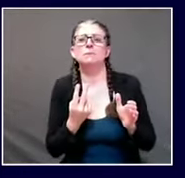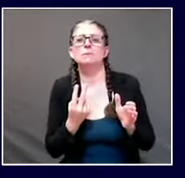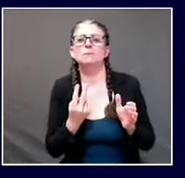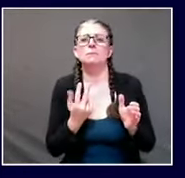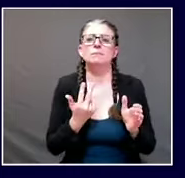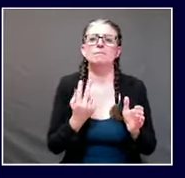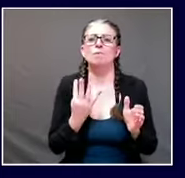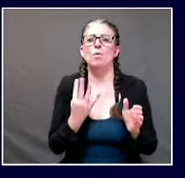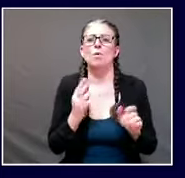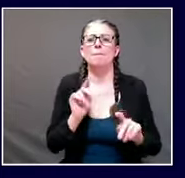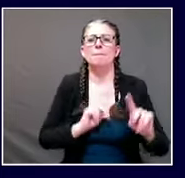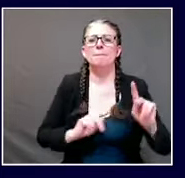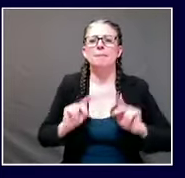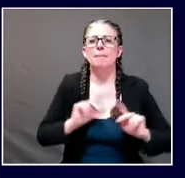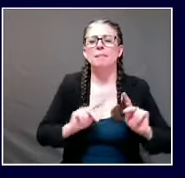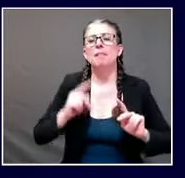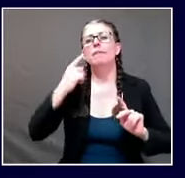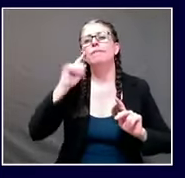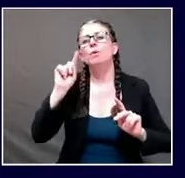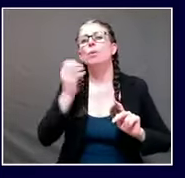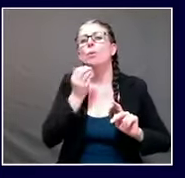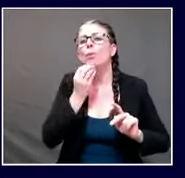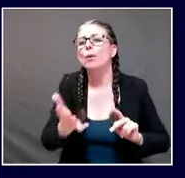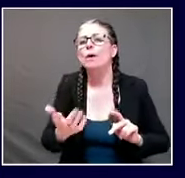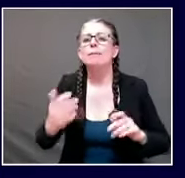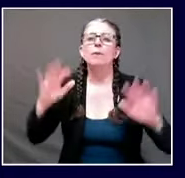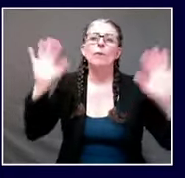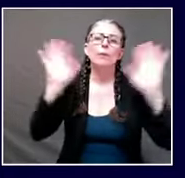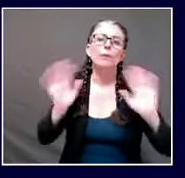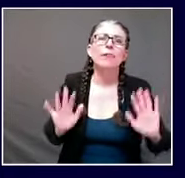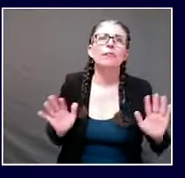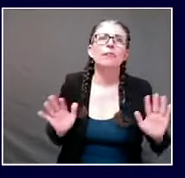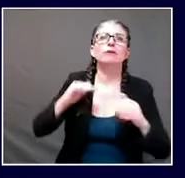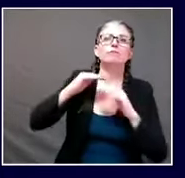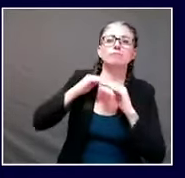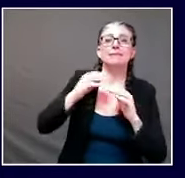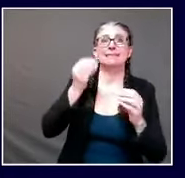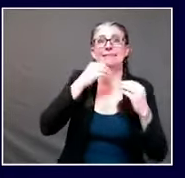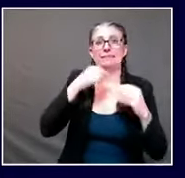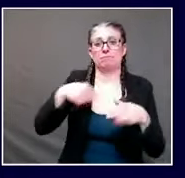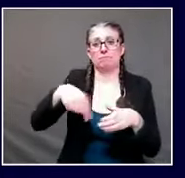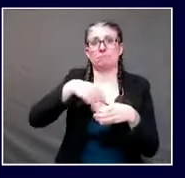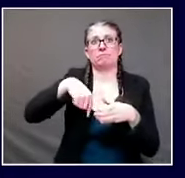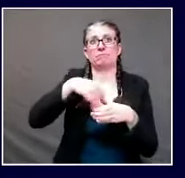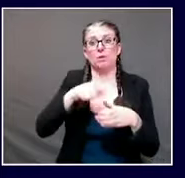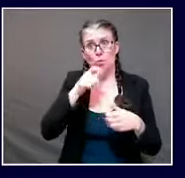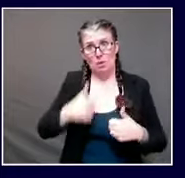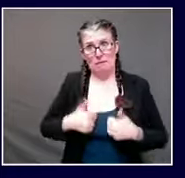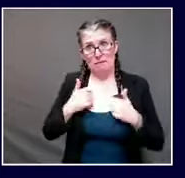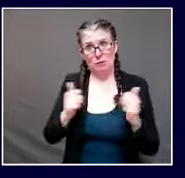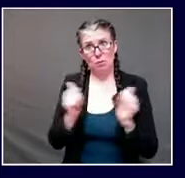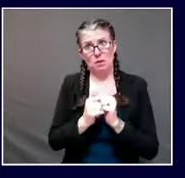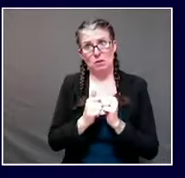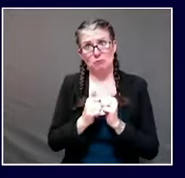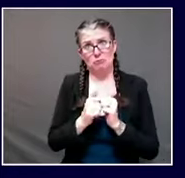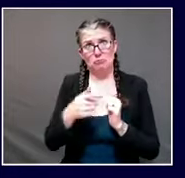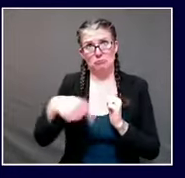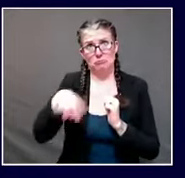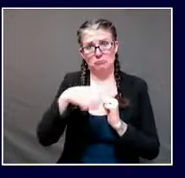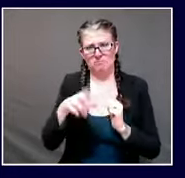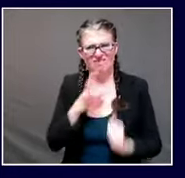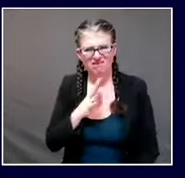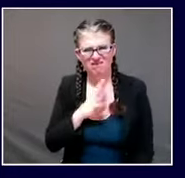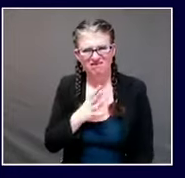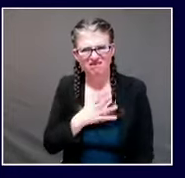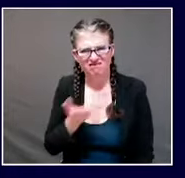household with that doesn't change the risk but i too have seen larger more expansive uh setups